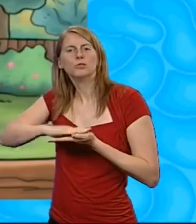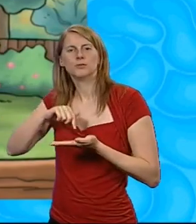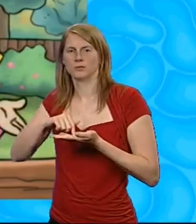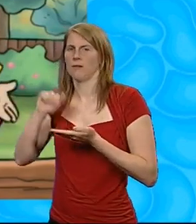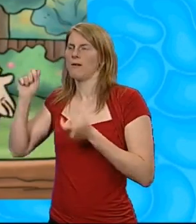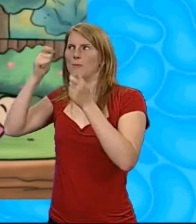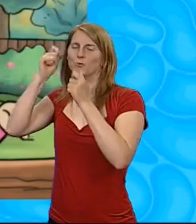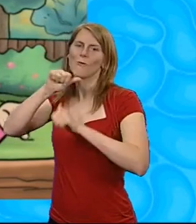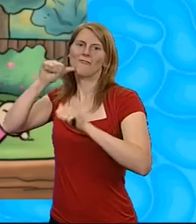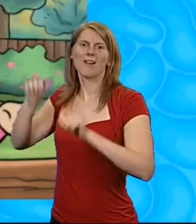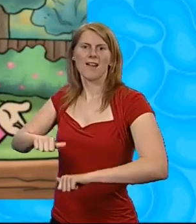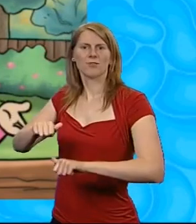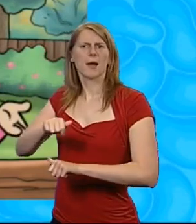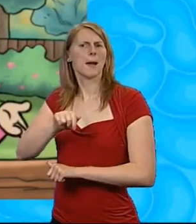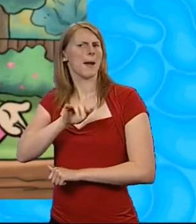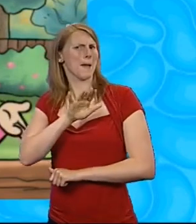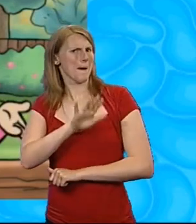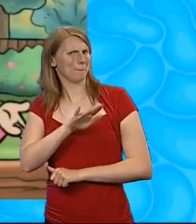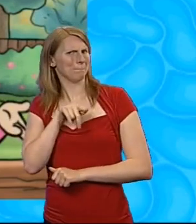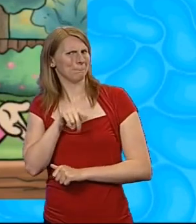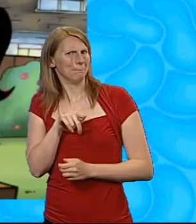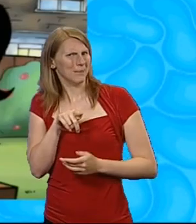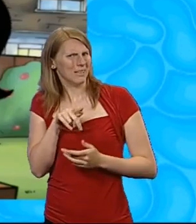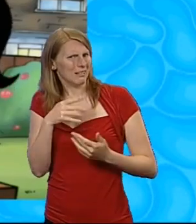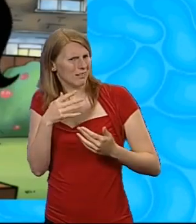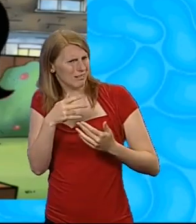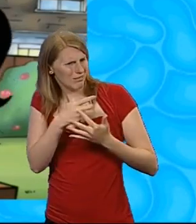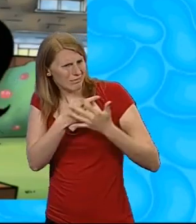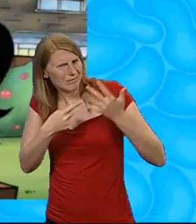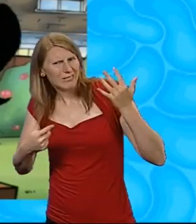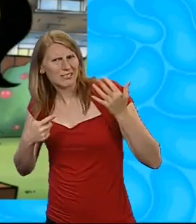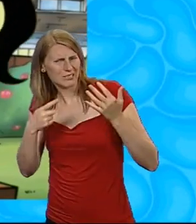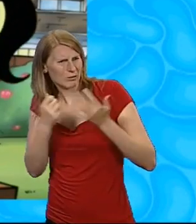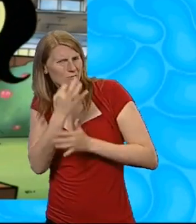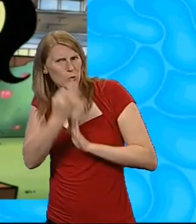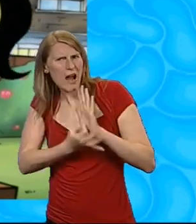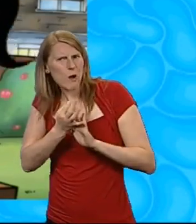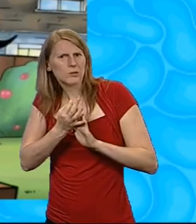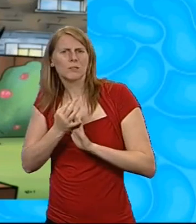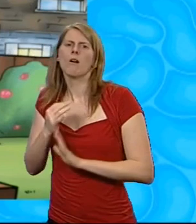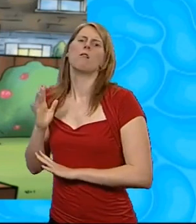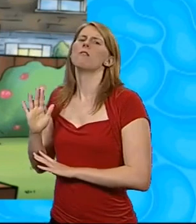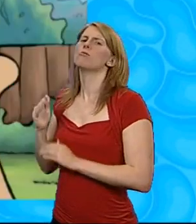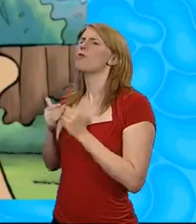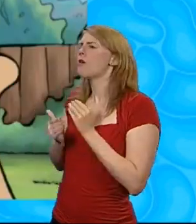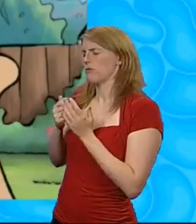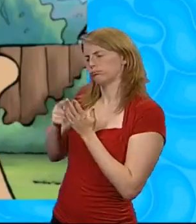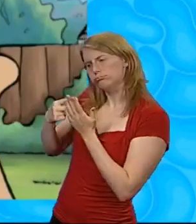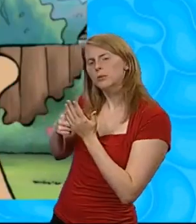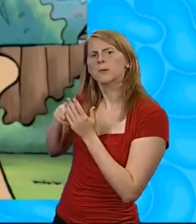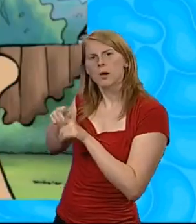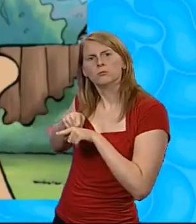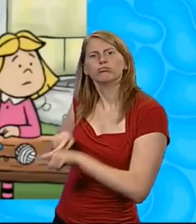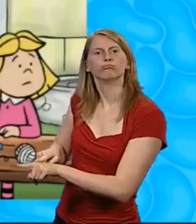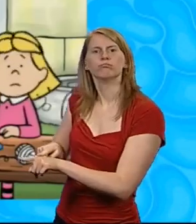um, isn't that a lot to do in just a few hours? Not as long as we stay on schedule. This timer will help us to stay on